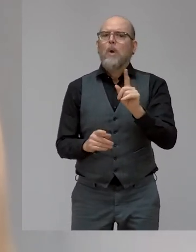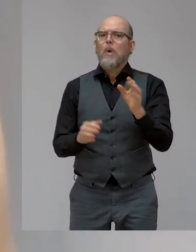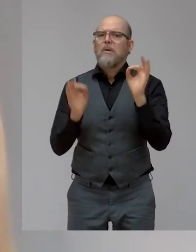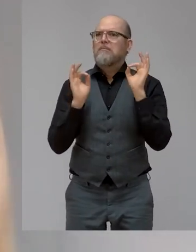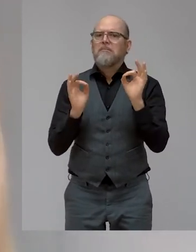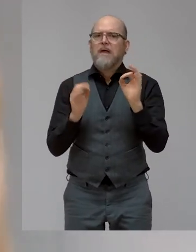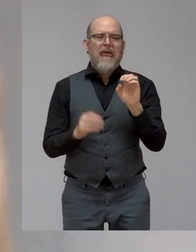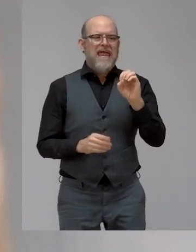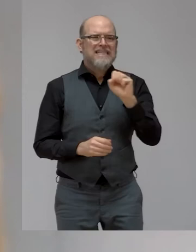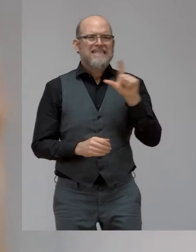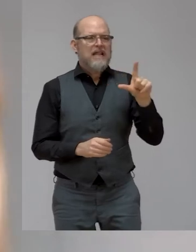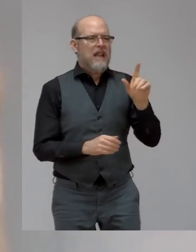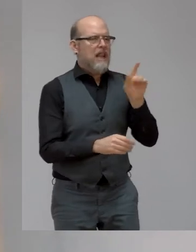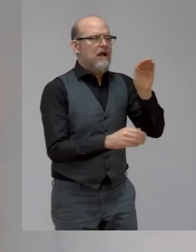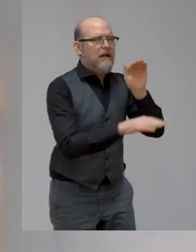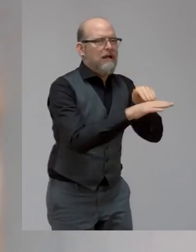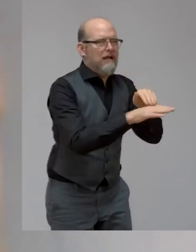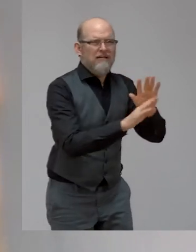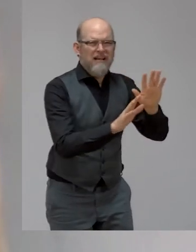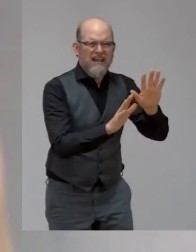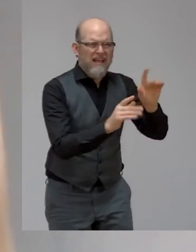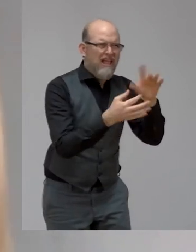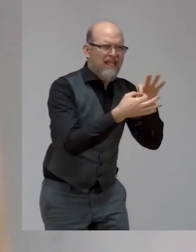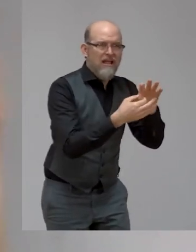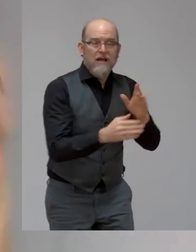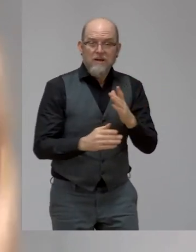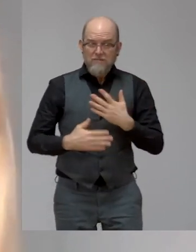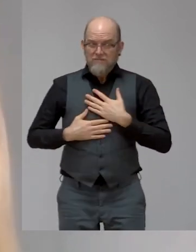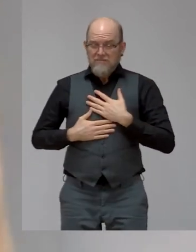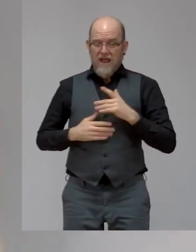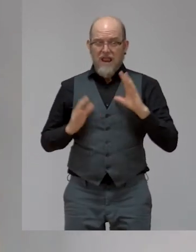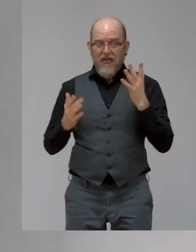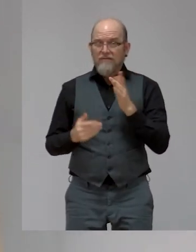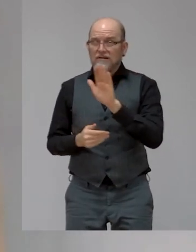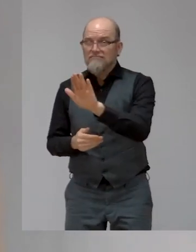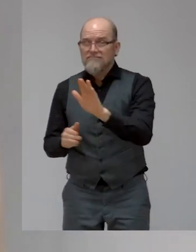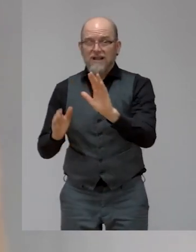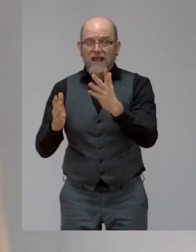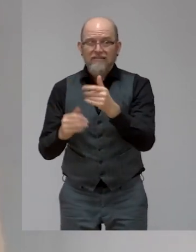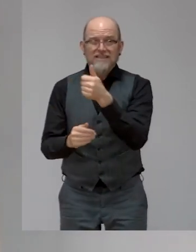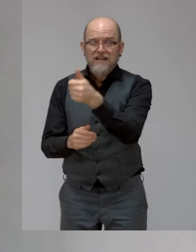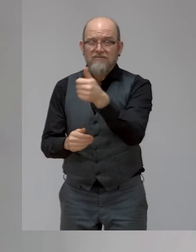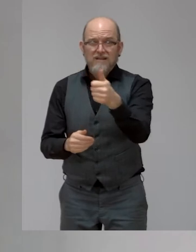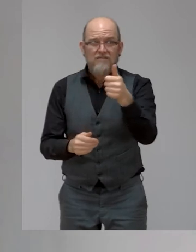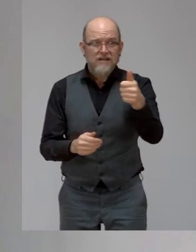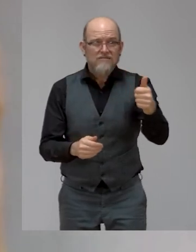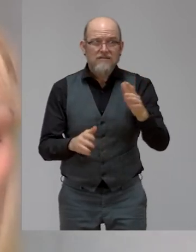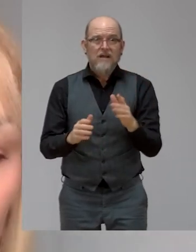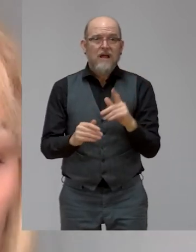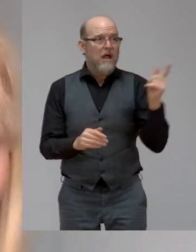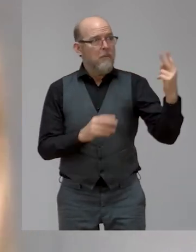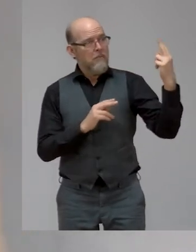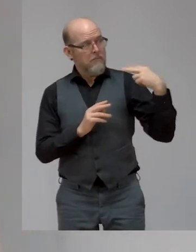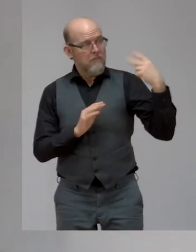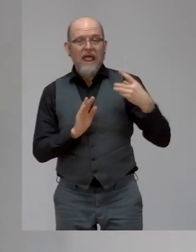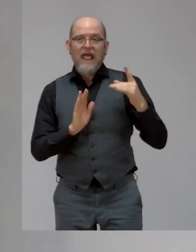need your life not to be defined by anything. Not where you come from, not whether you have a disability, not from your success, not from your